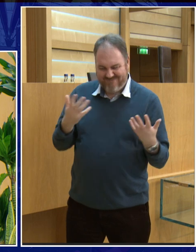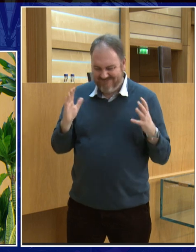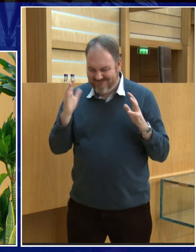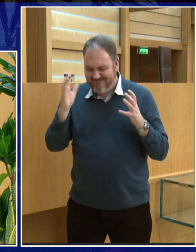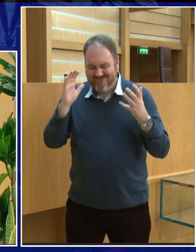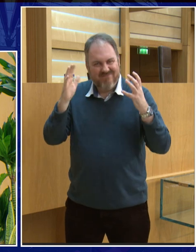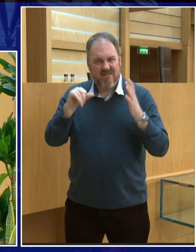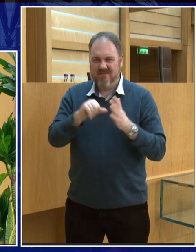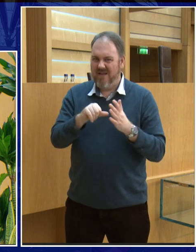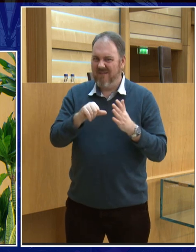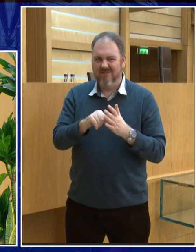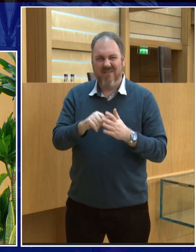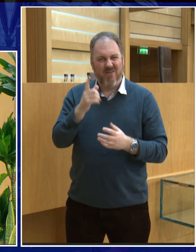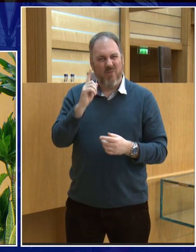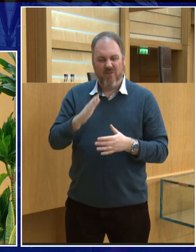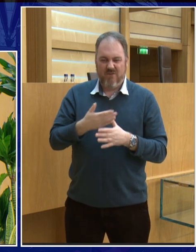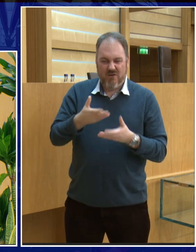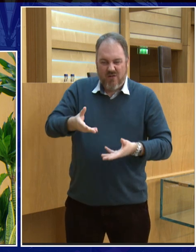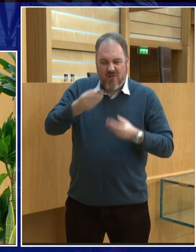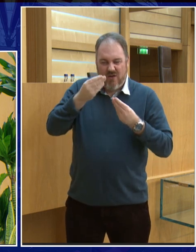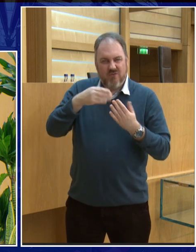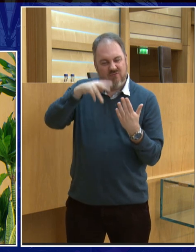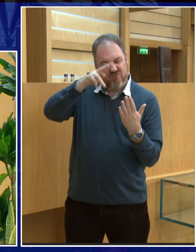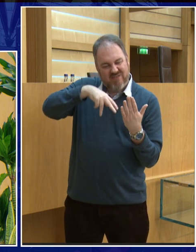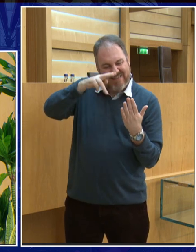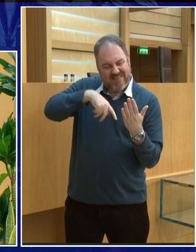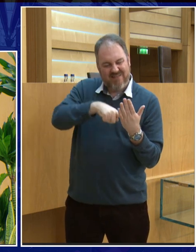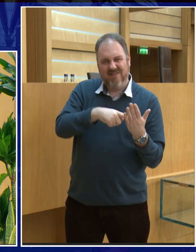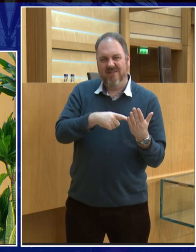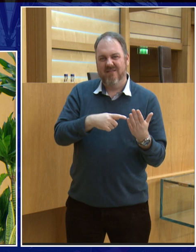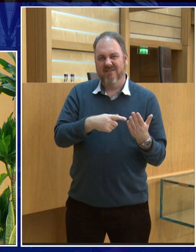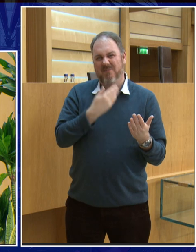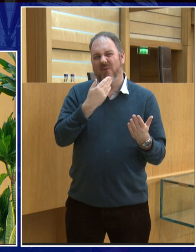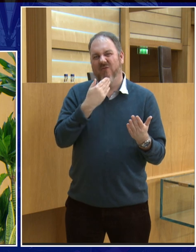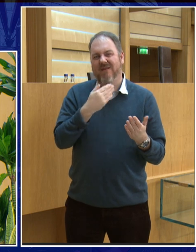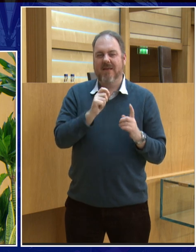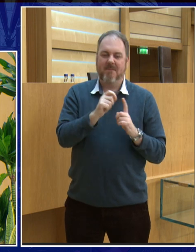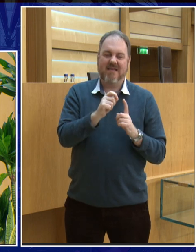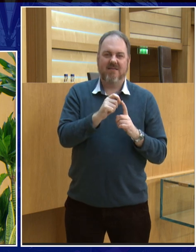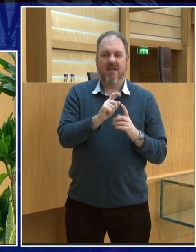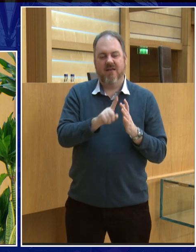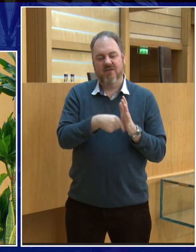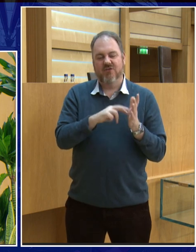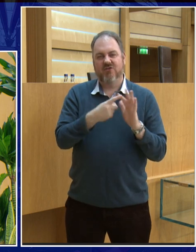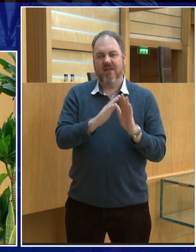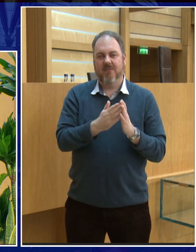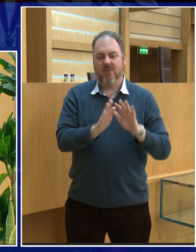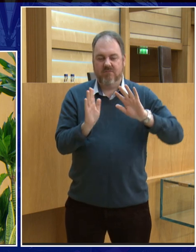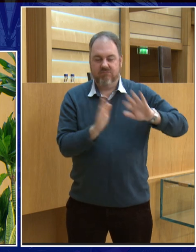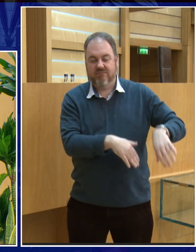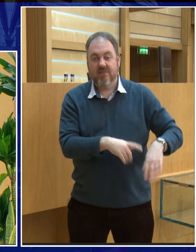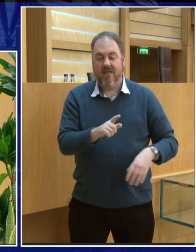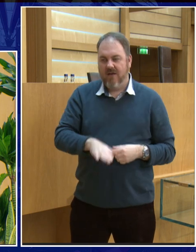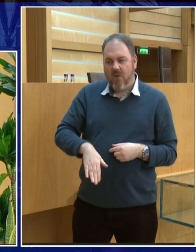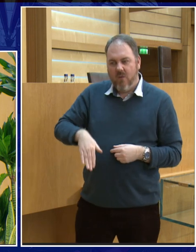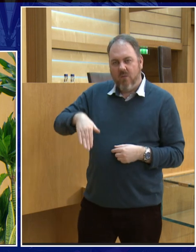and Jane and sort of pretty dull stuff, but when I started reading science fiction, I thought, oh, wow, this stuff is worth reading and so that's, I think, science